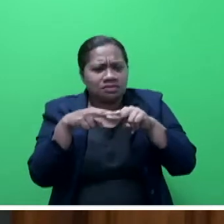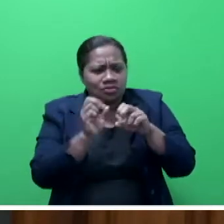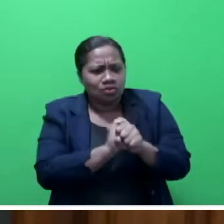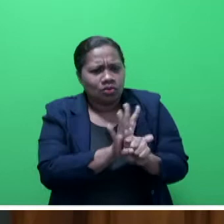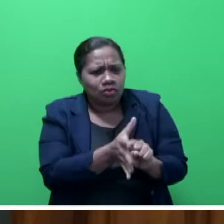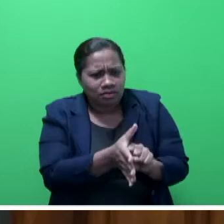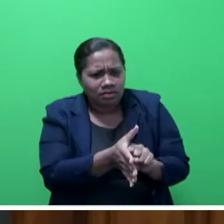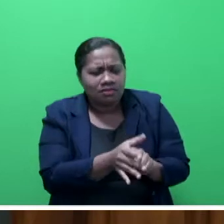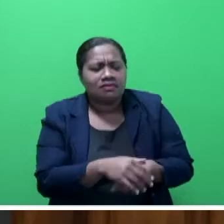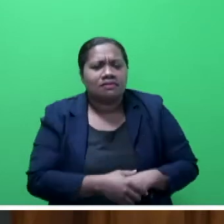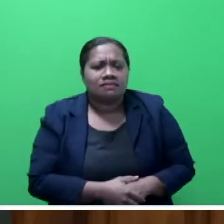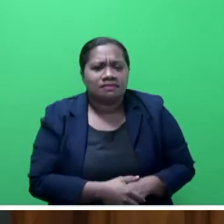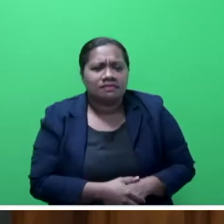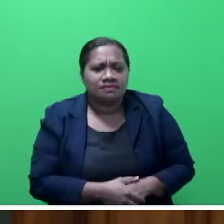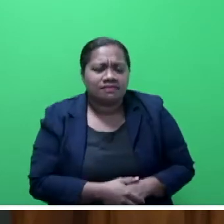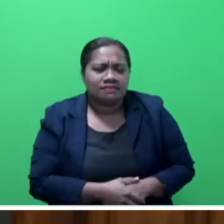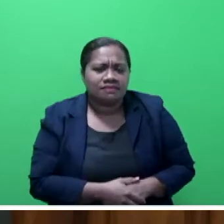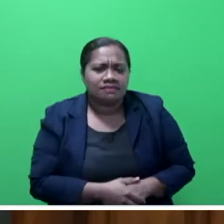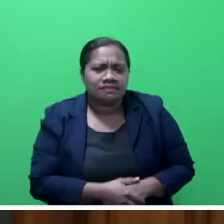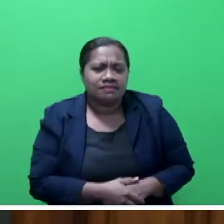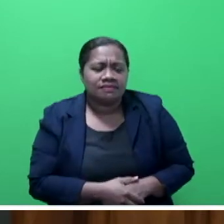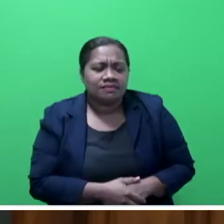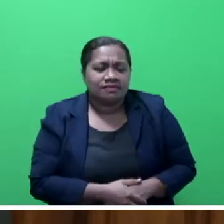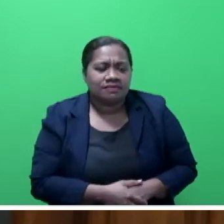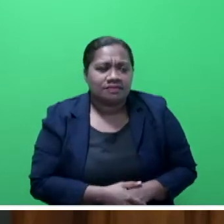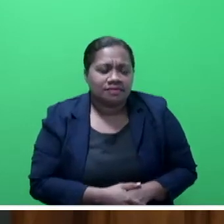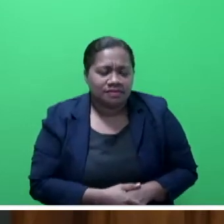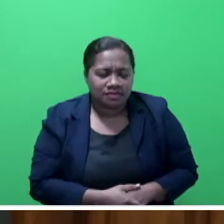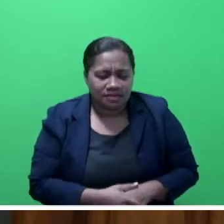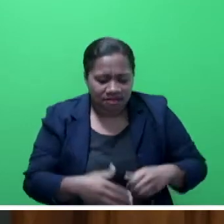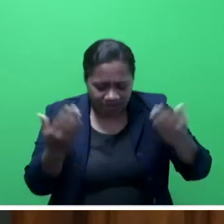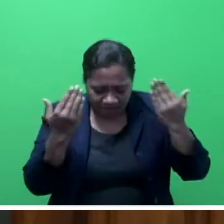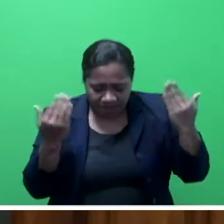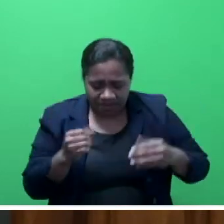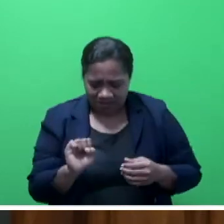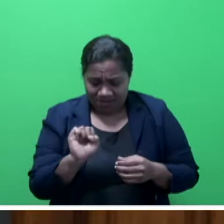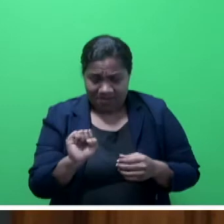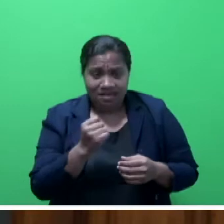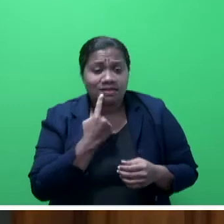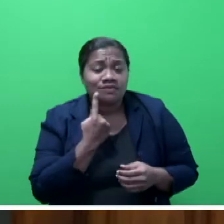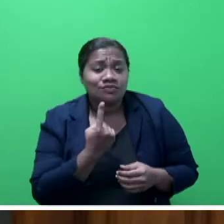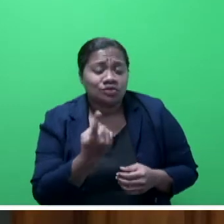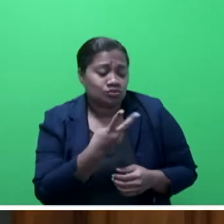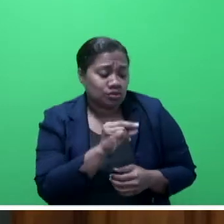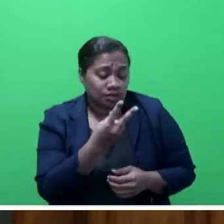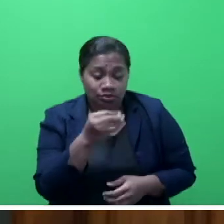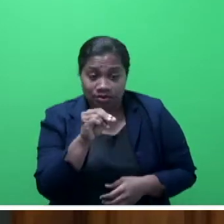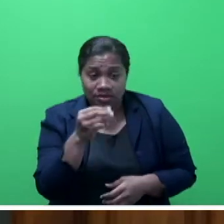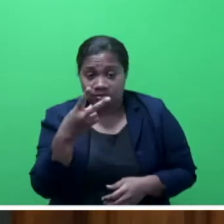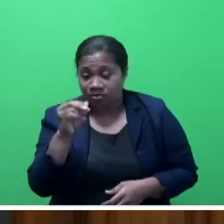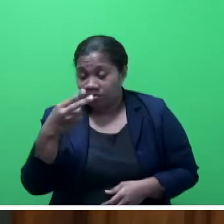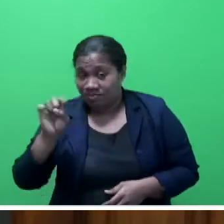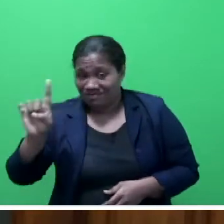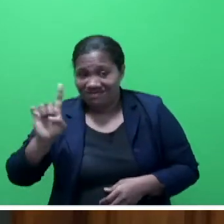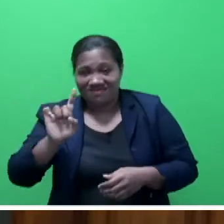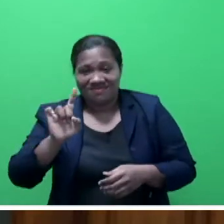Mr Speaker Say, his Excellency's speech at the opening of the 2020-2021 session of the Parliament,